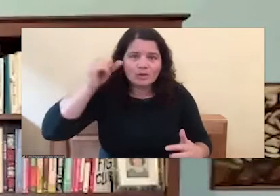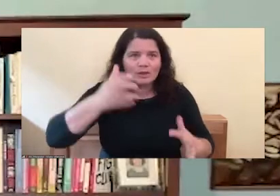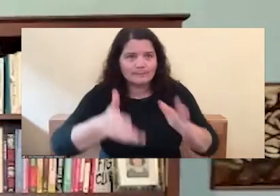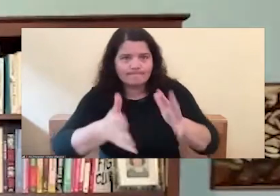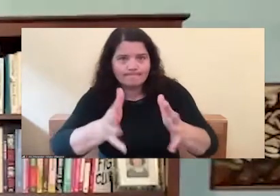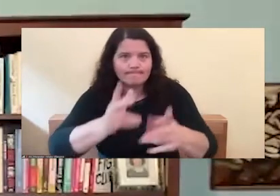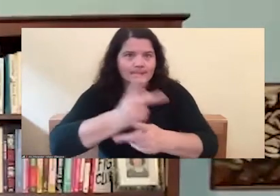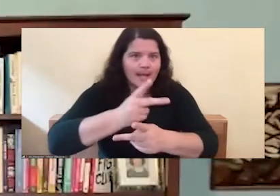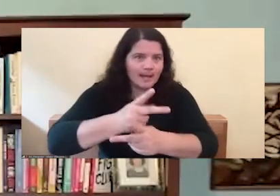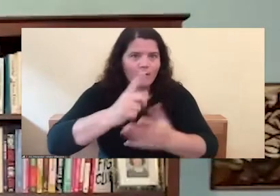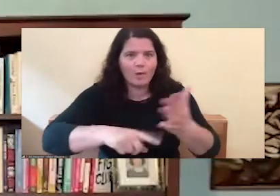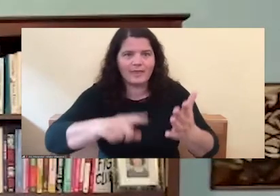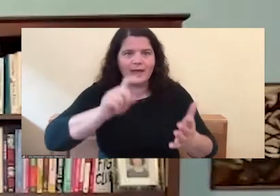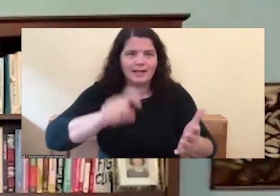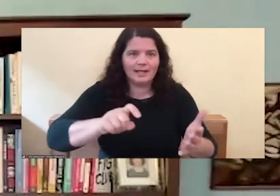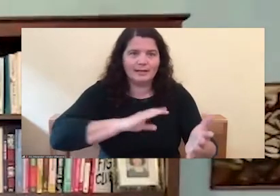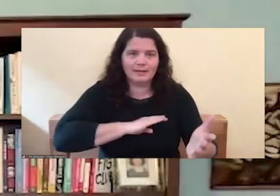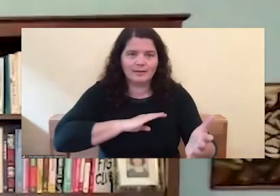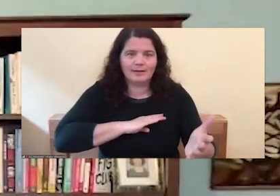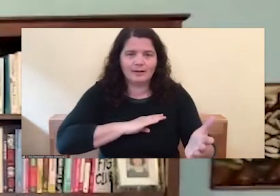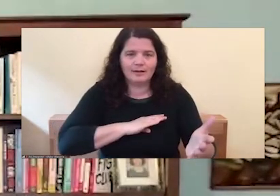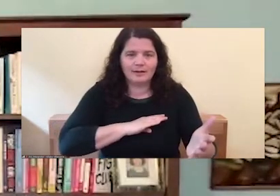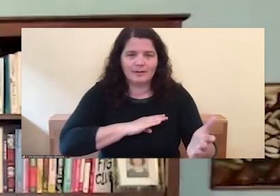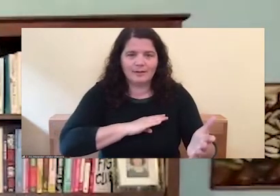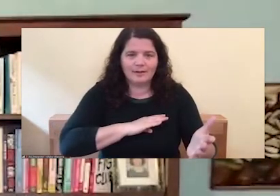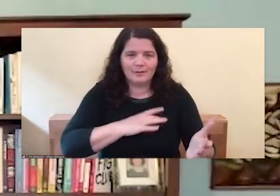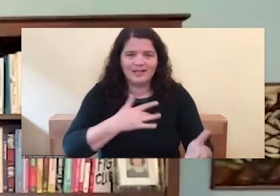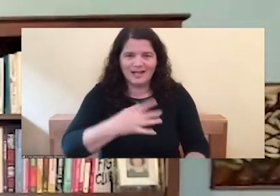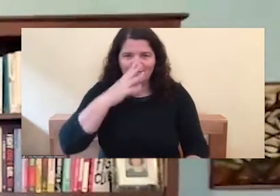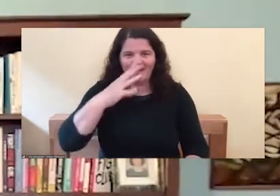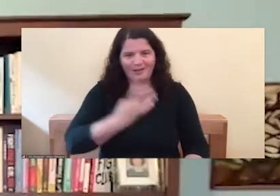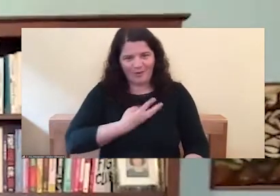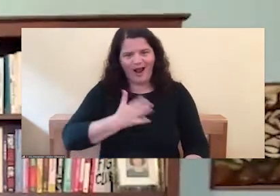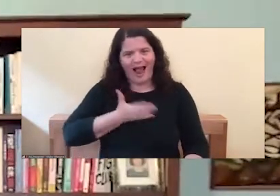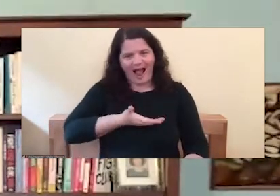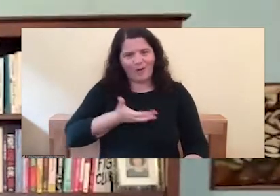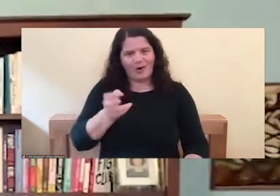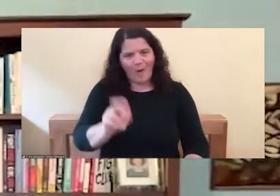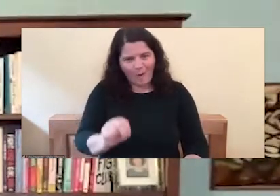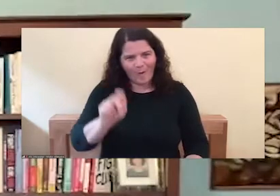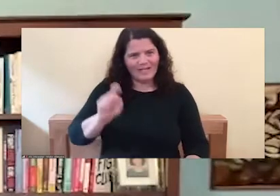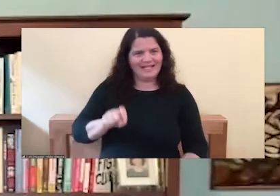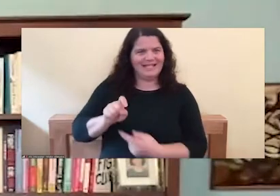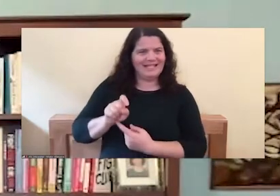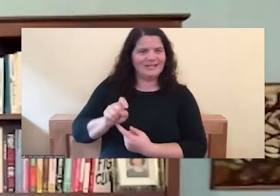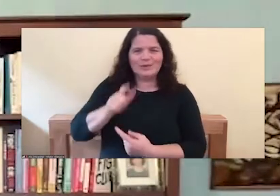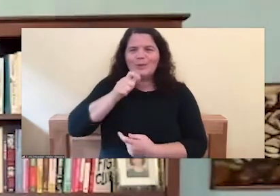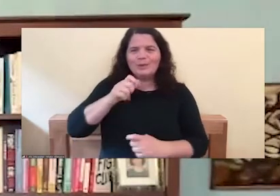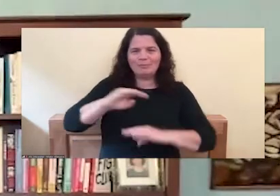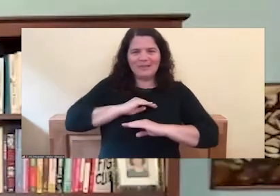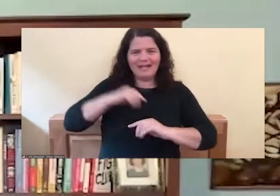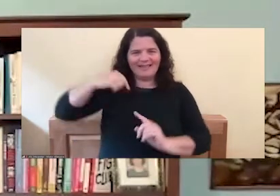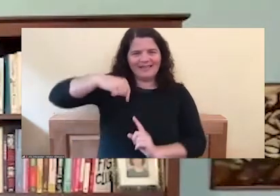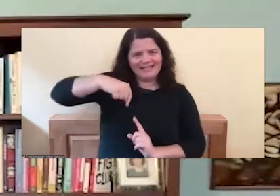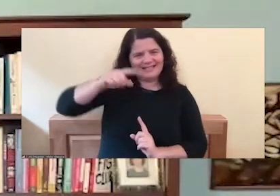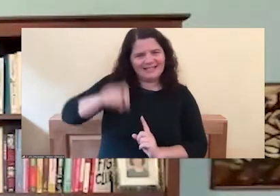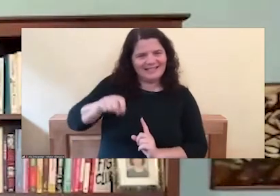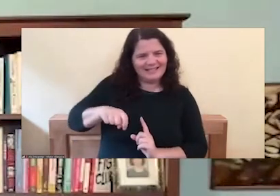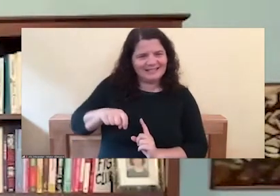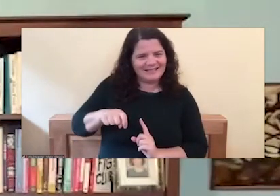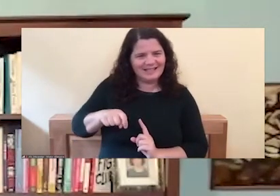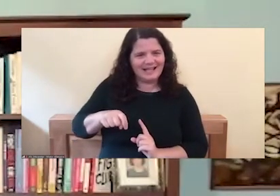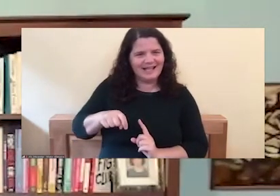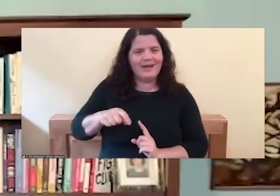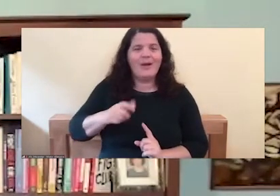Yeah. So if there's one person we leave out and that's our own. So again, we use that return that make a U-turn to really meet our